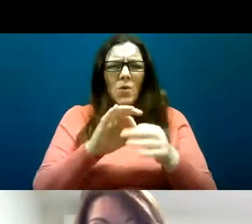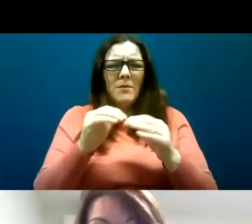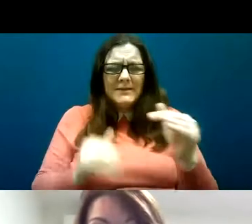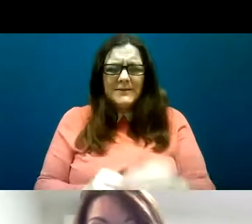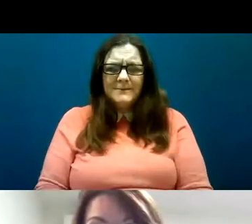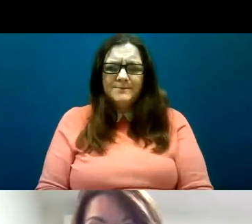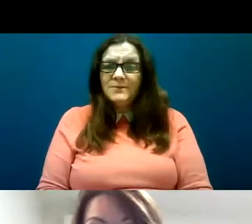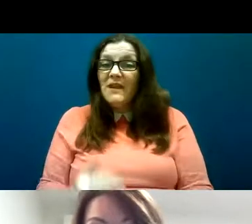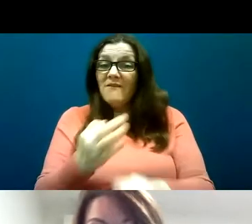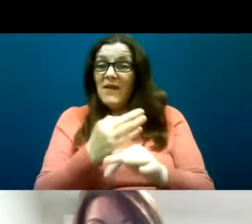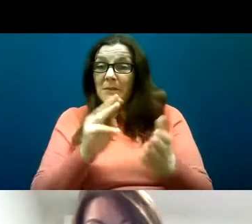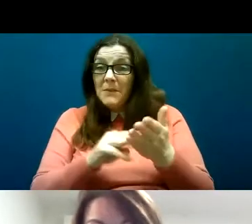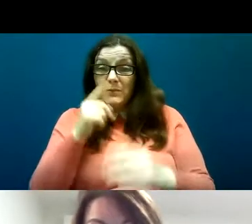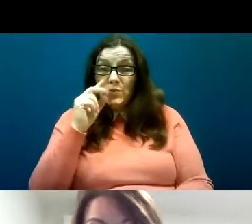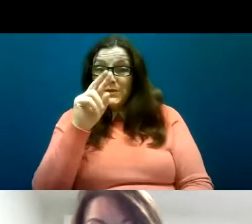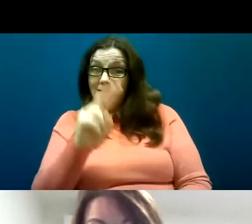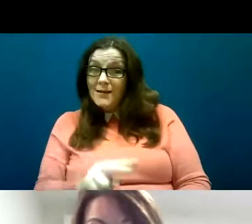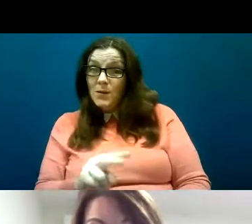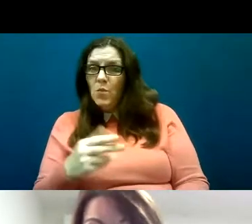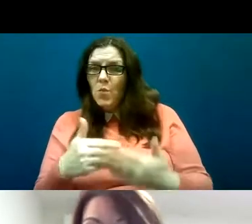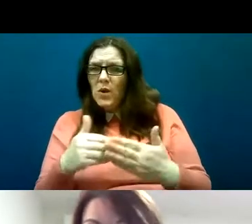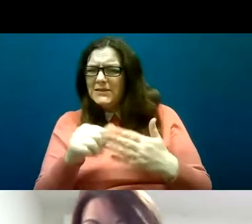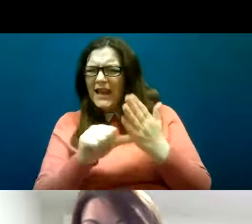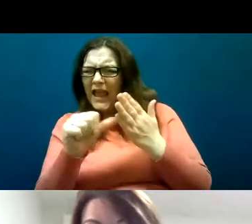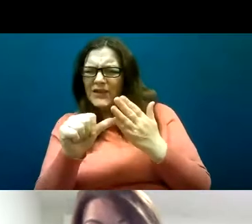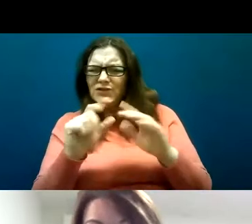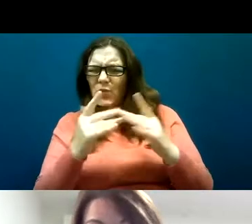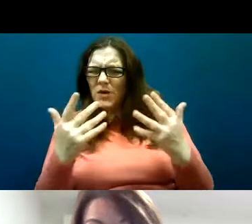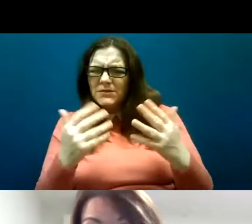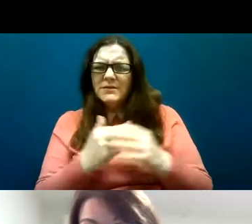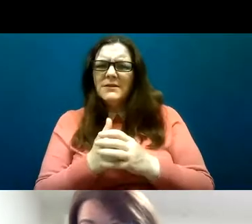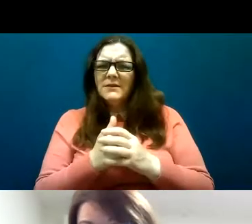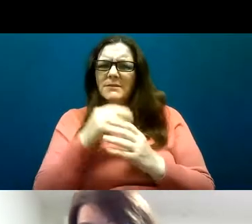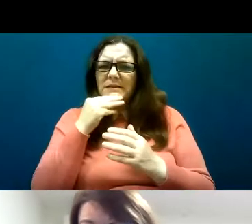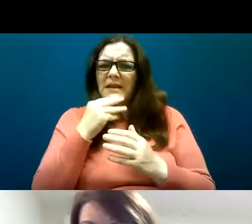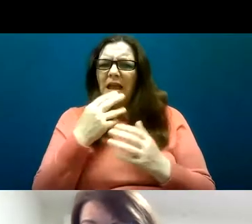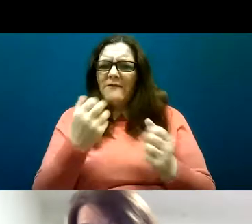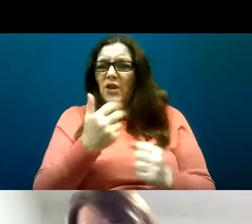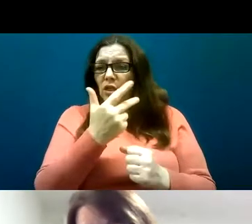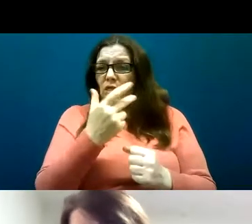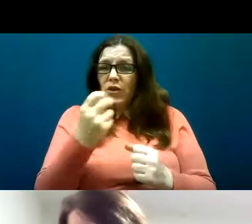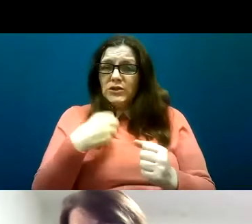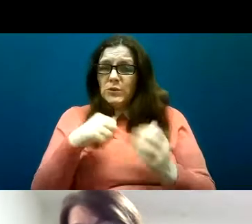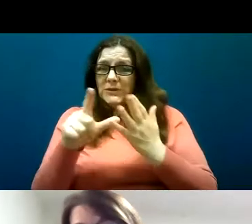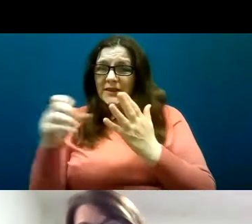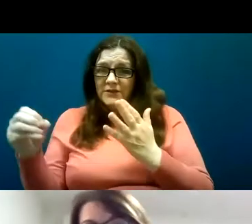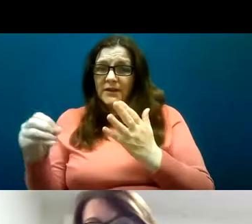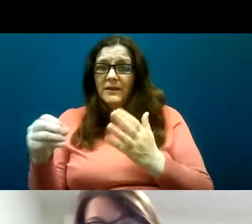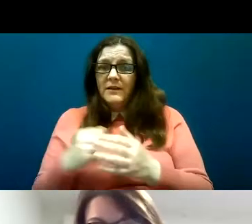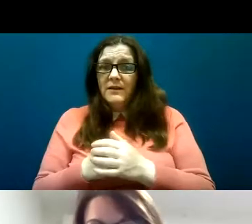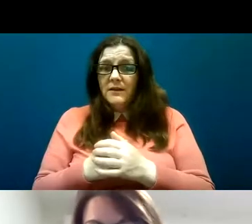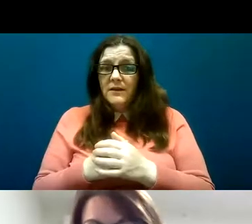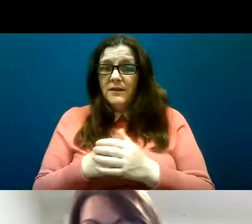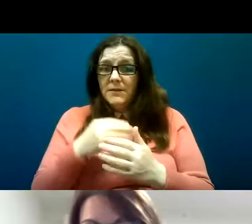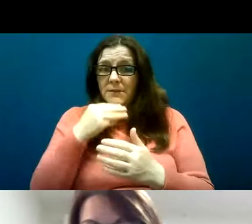family members. were aged between 30 and 70 years. Four are unemployed, and we found, and the team within Dorsal